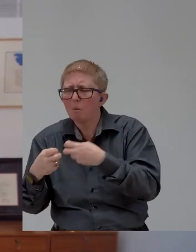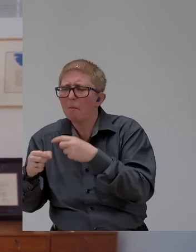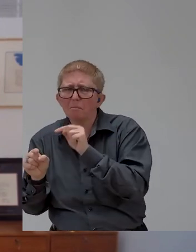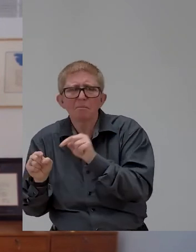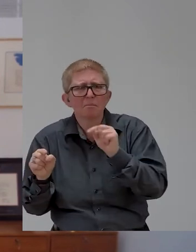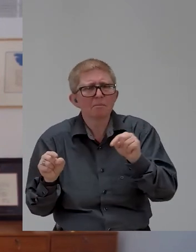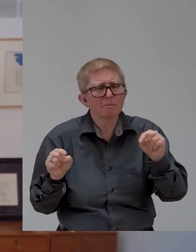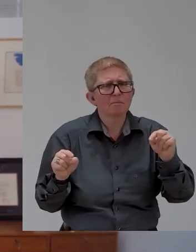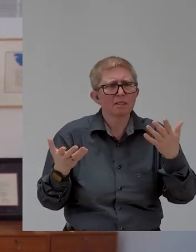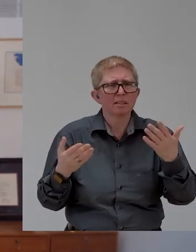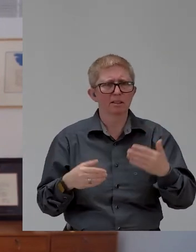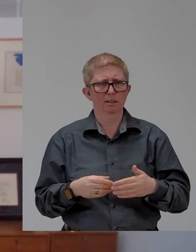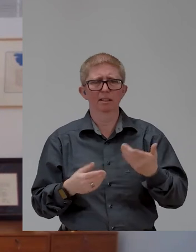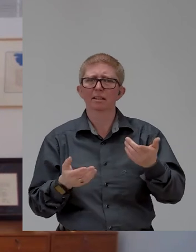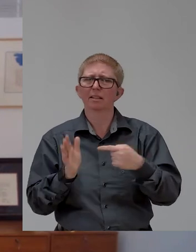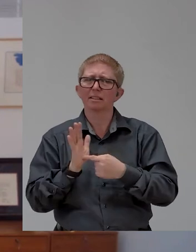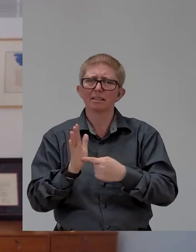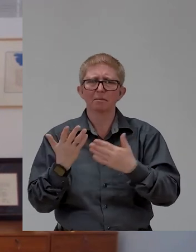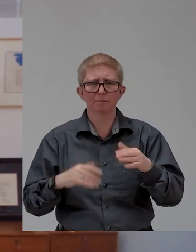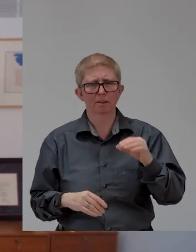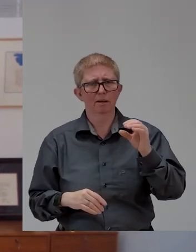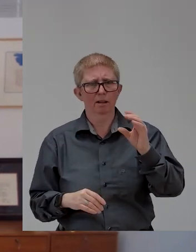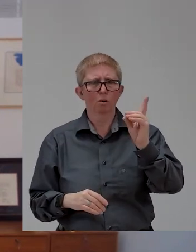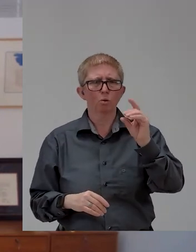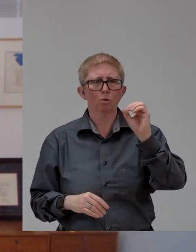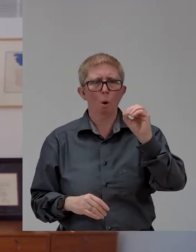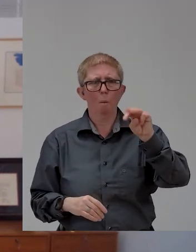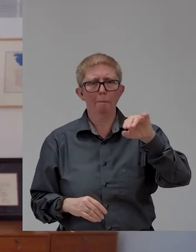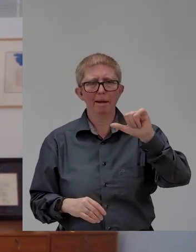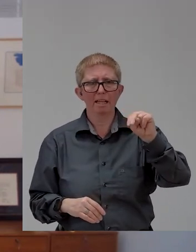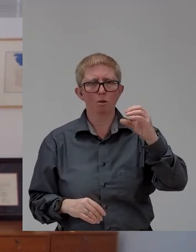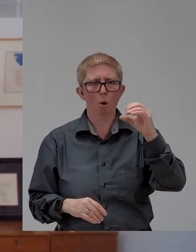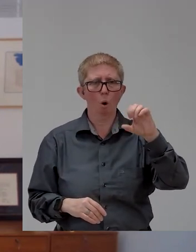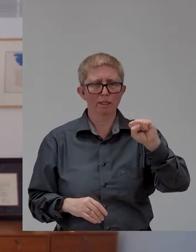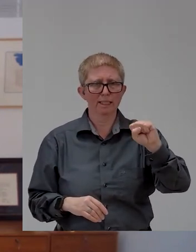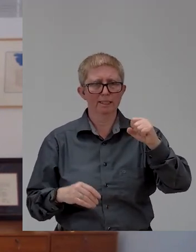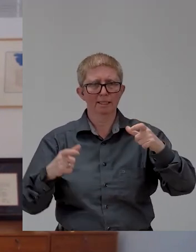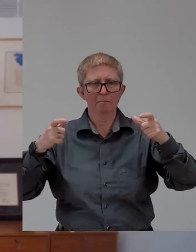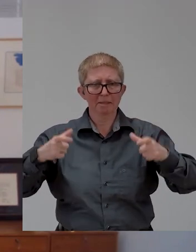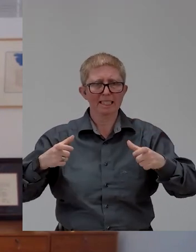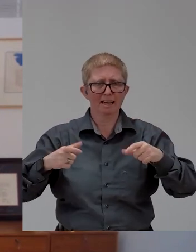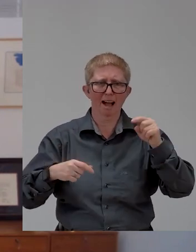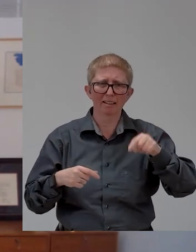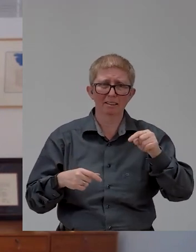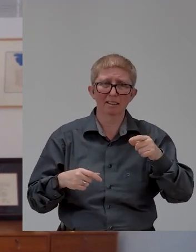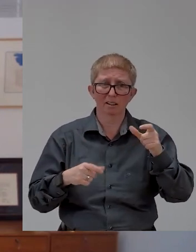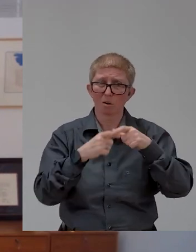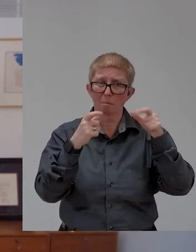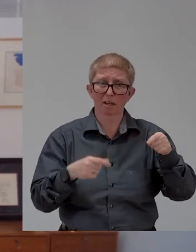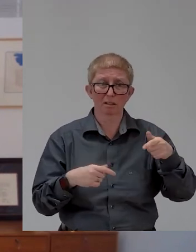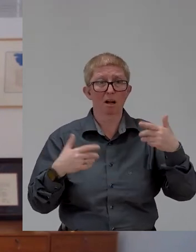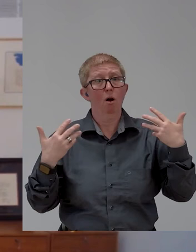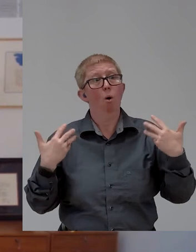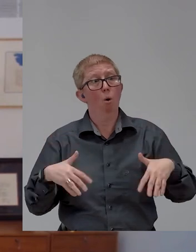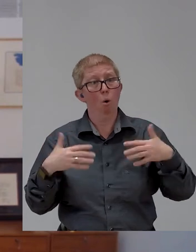And so, Domino's Pizza is continuing to fight a lawsuit because they do not want to make either their website or their mobile app